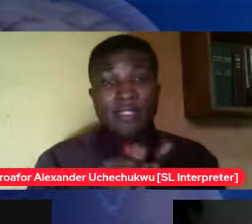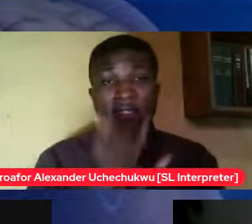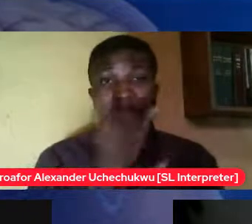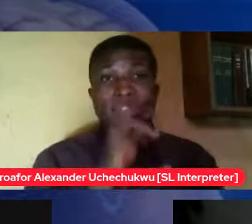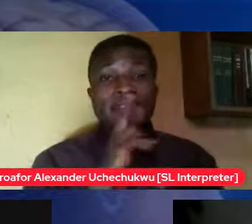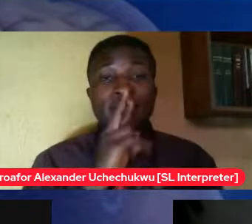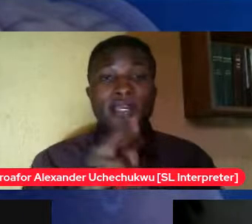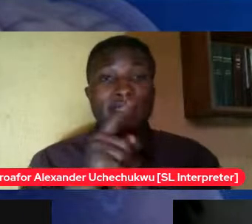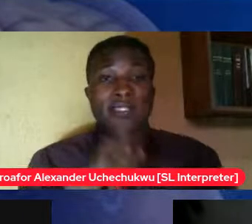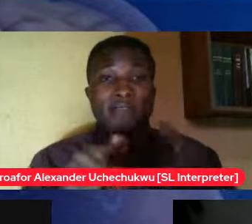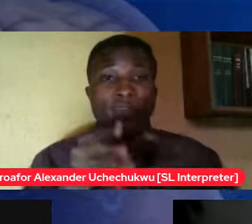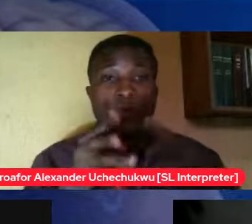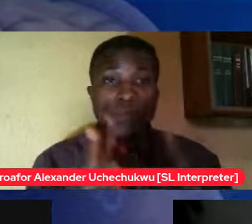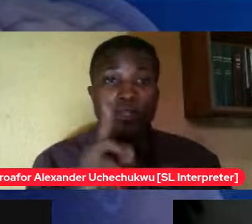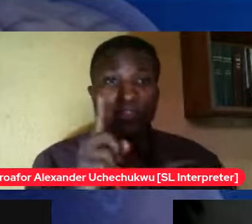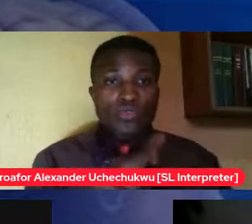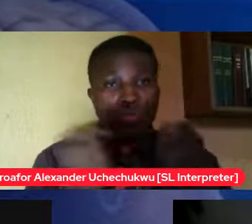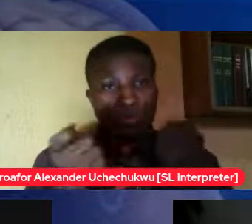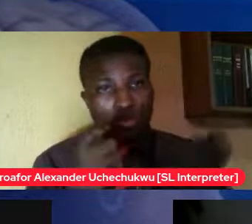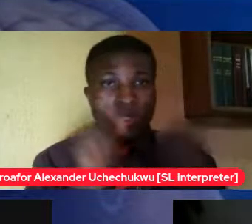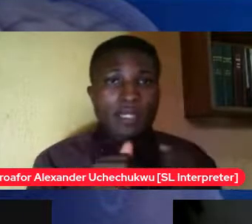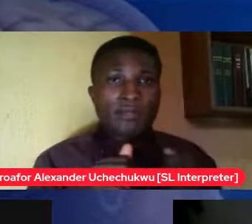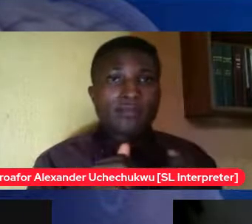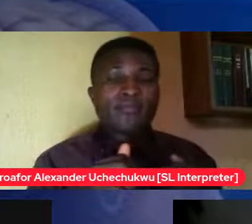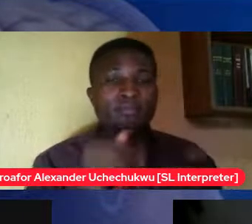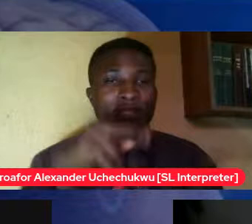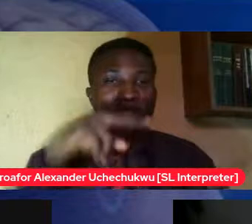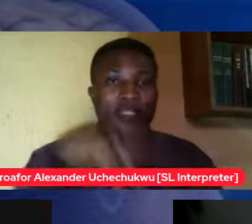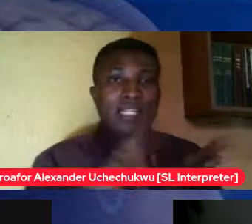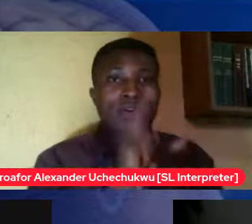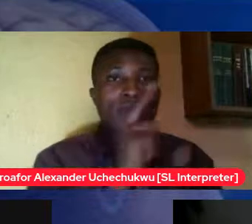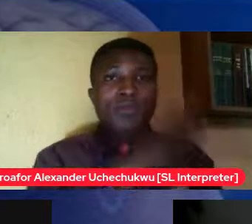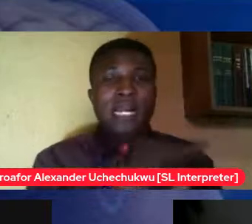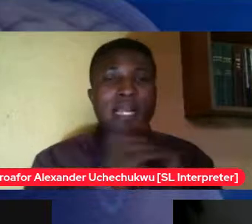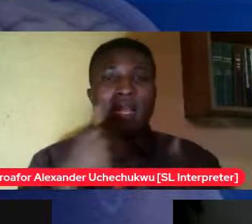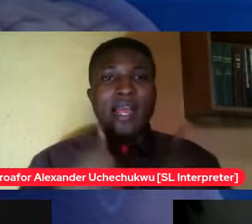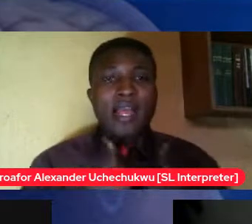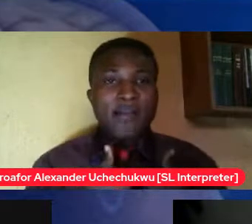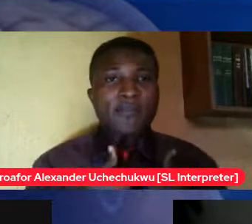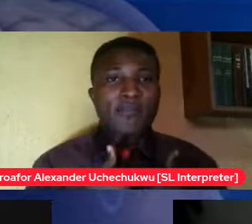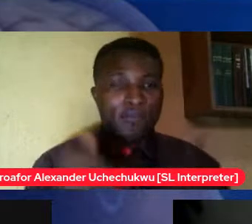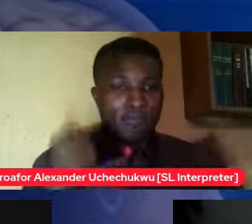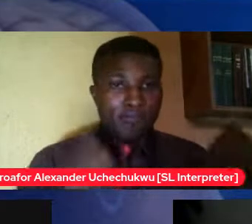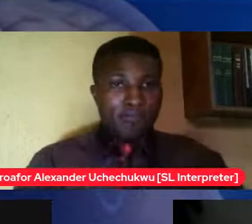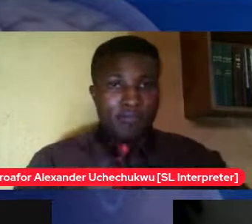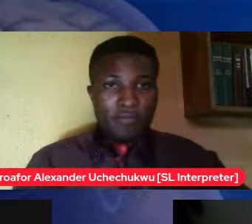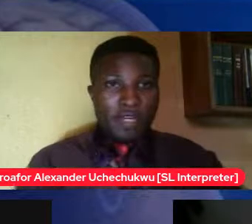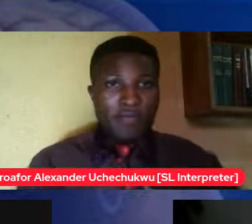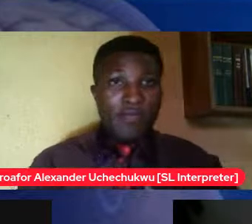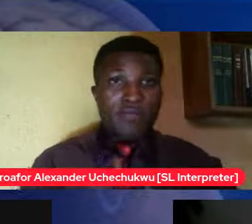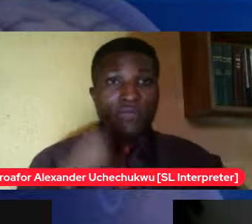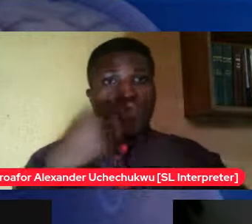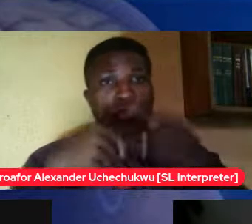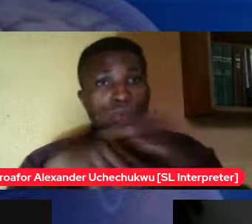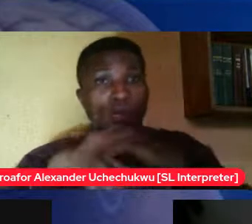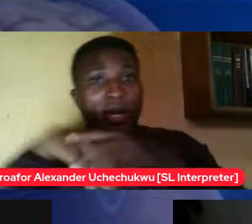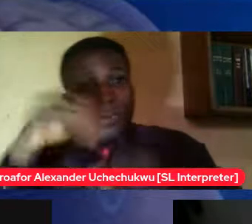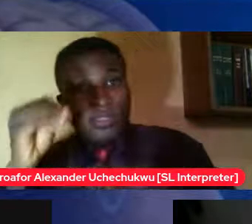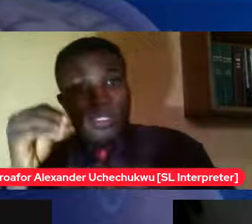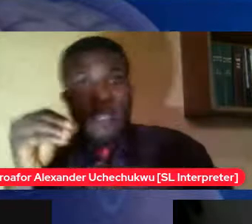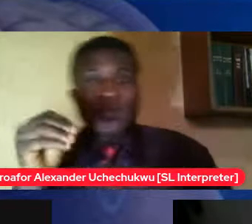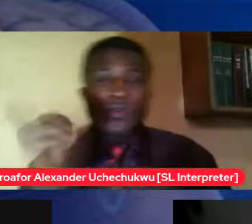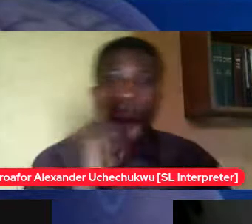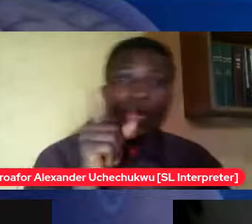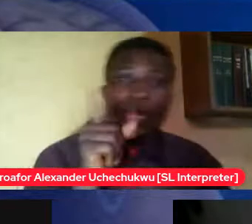shower and just go out of your room go out of your room go outside you know if you're outside where everybody can see you